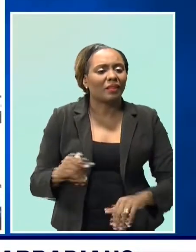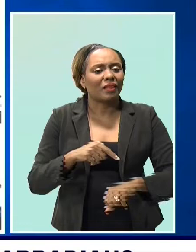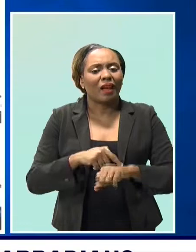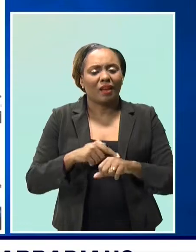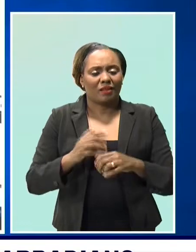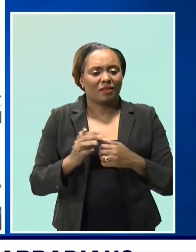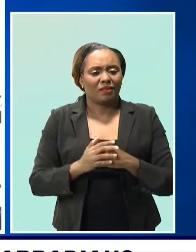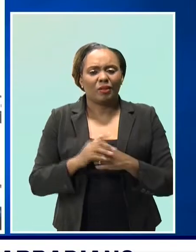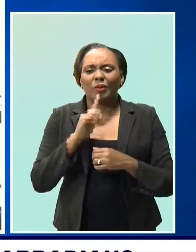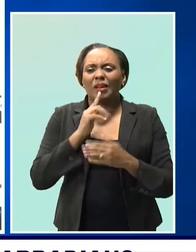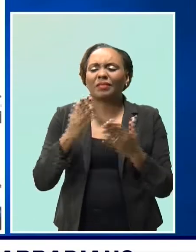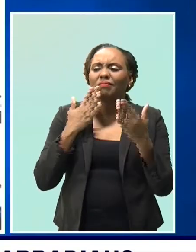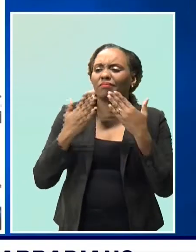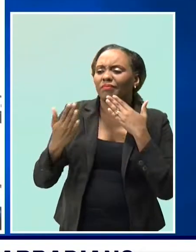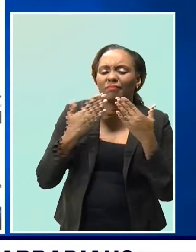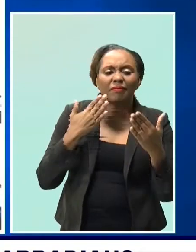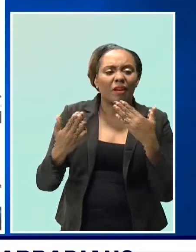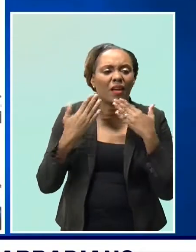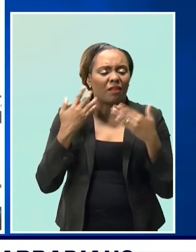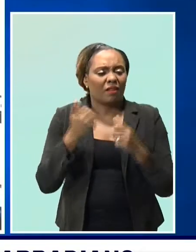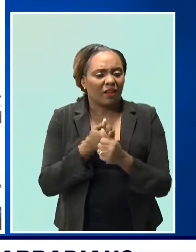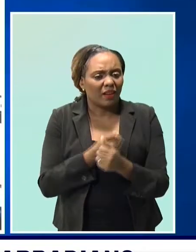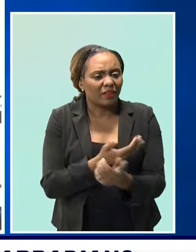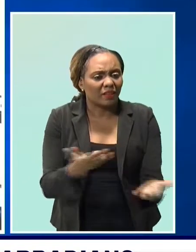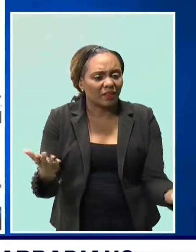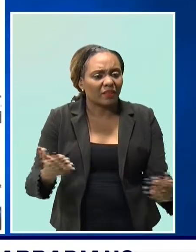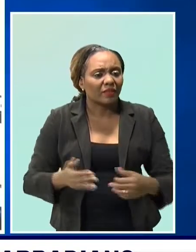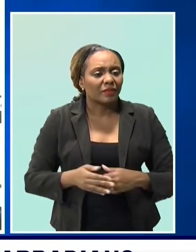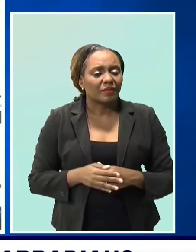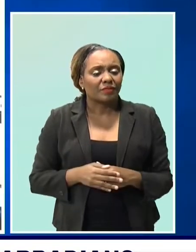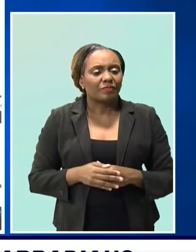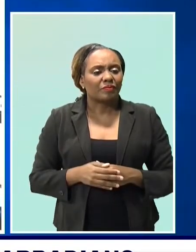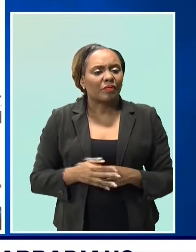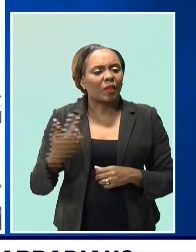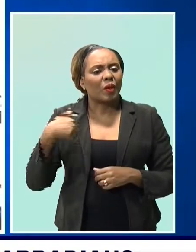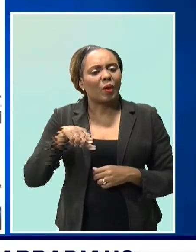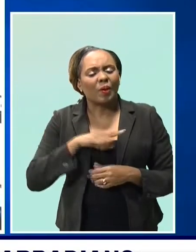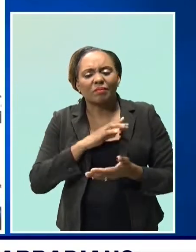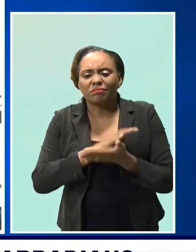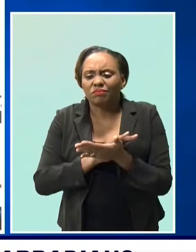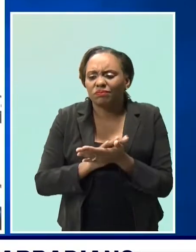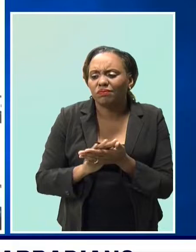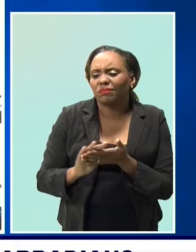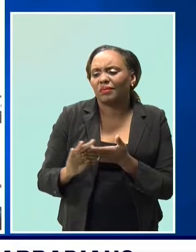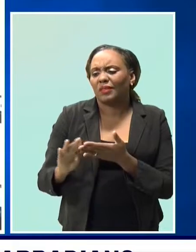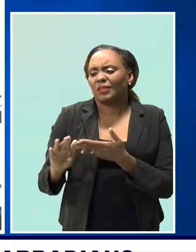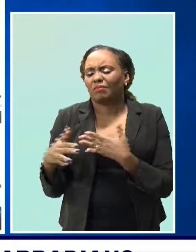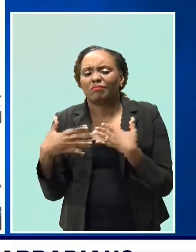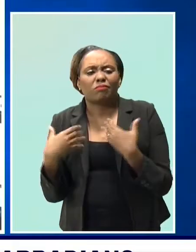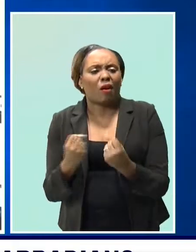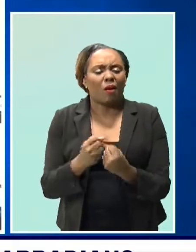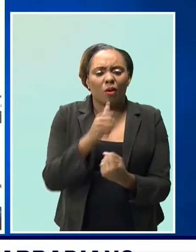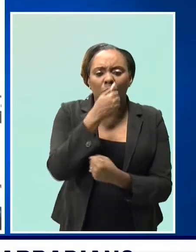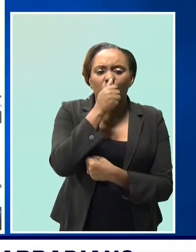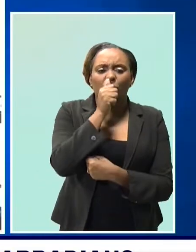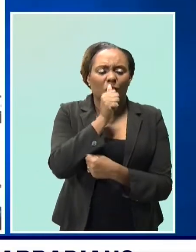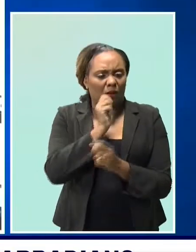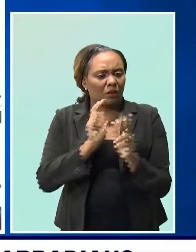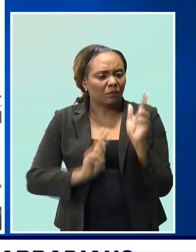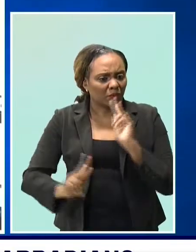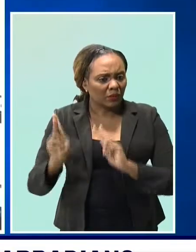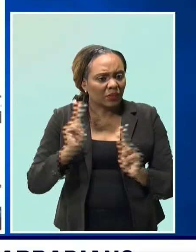be grateful for what we have. Barbadians are compassionate, resilient, strong and tenacious.